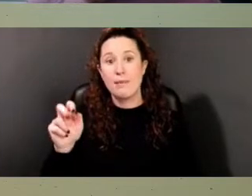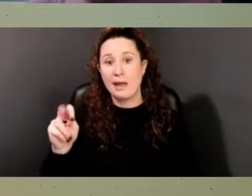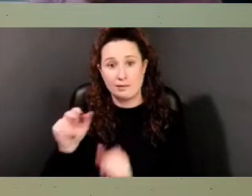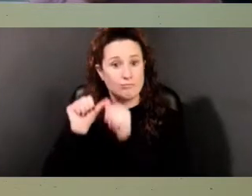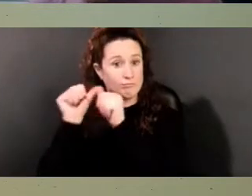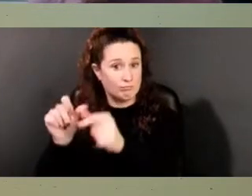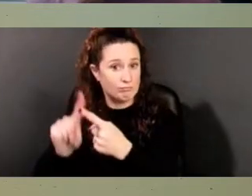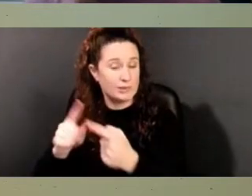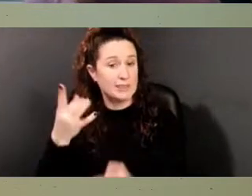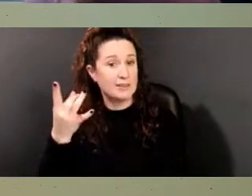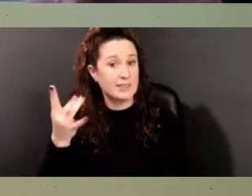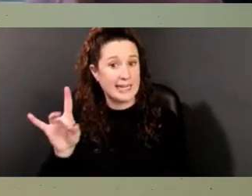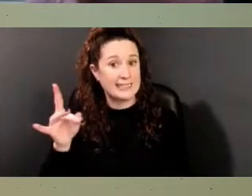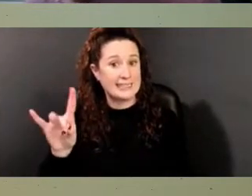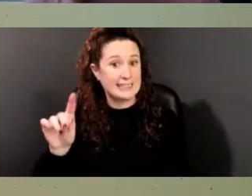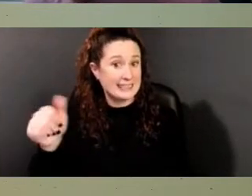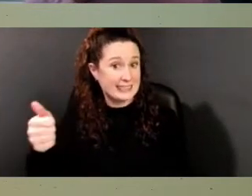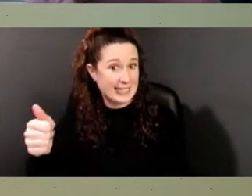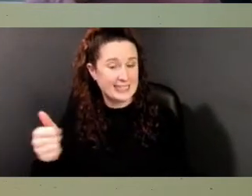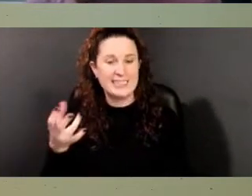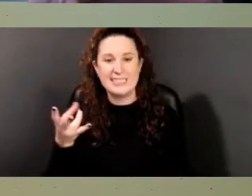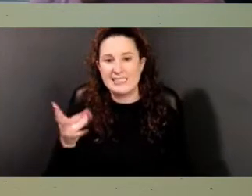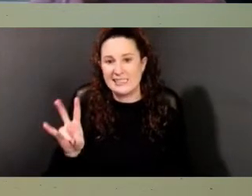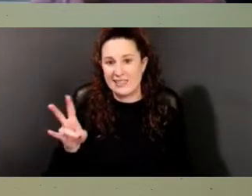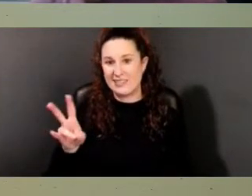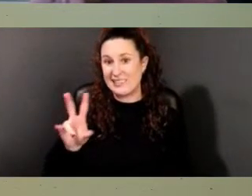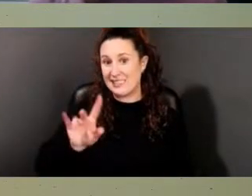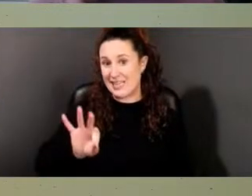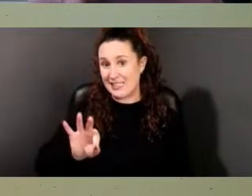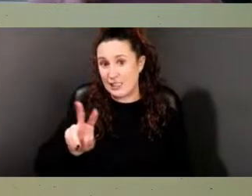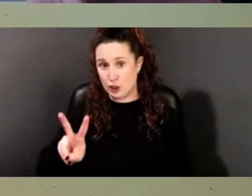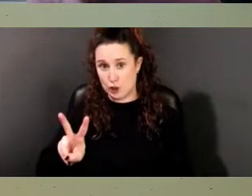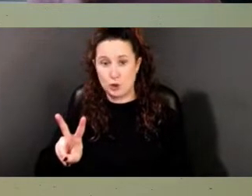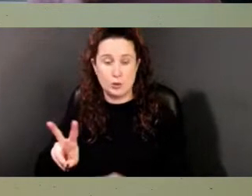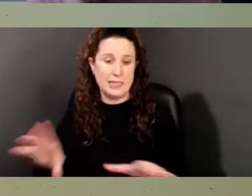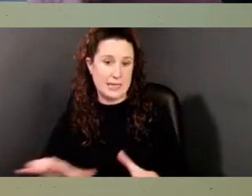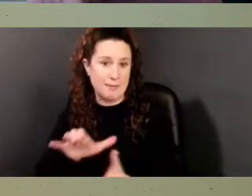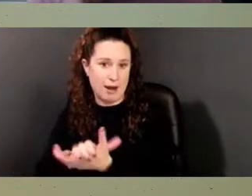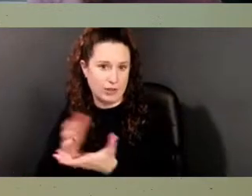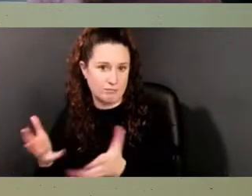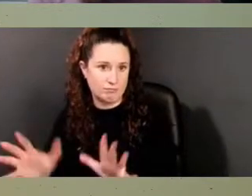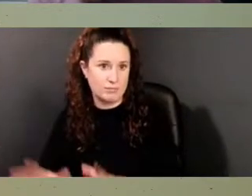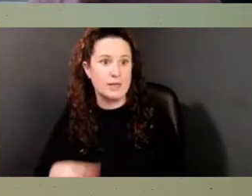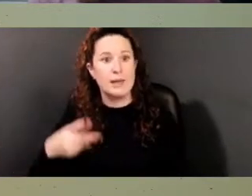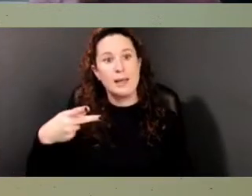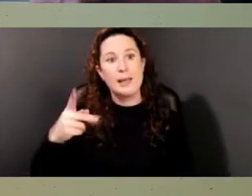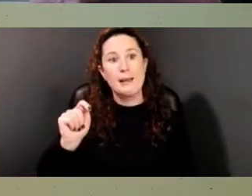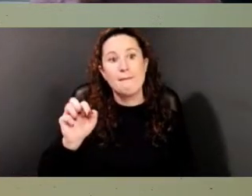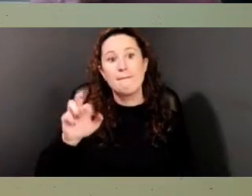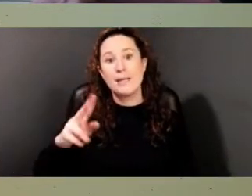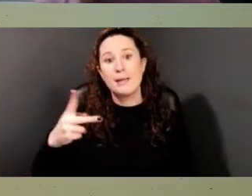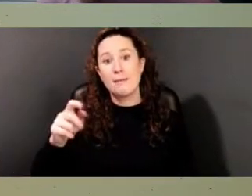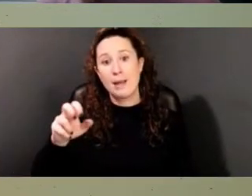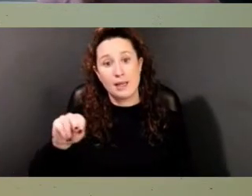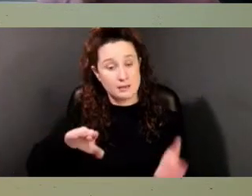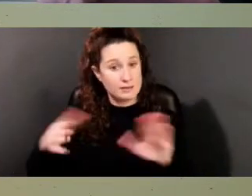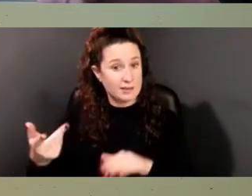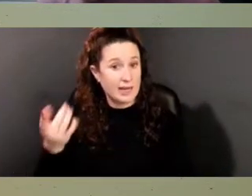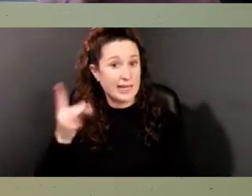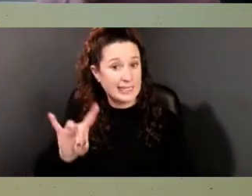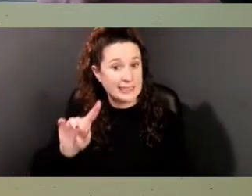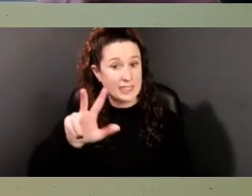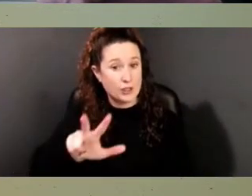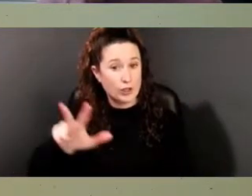By 1792, he had married Dinah, like I mentioned in her story. Peter Patton died in 1833. Two children